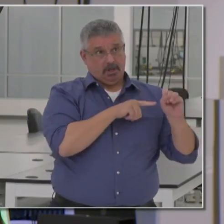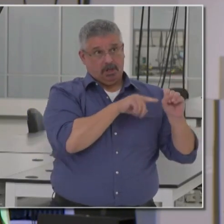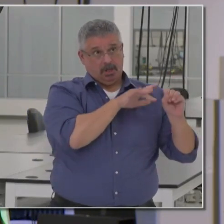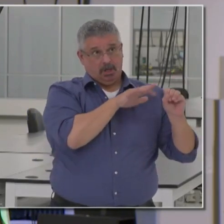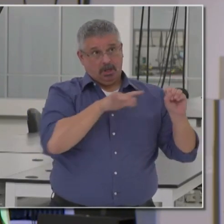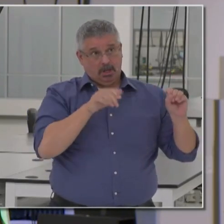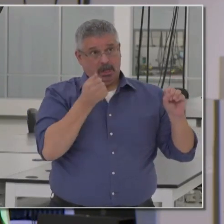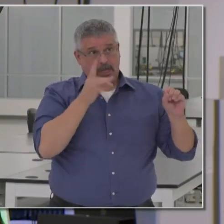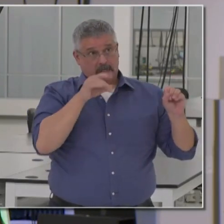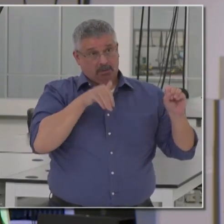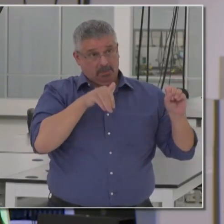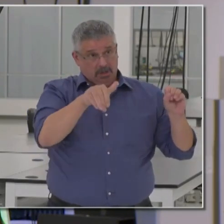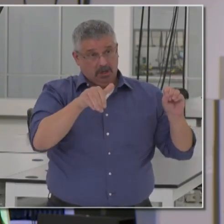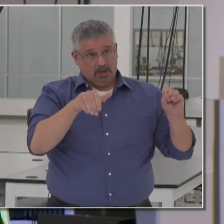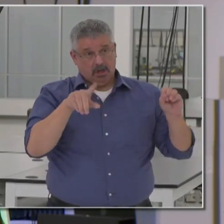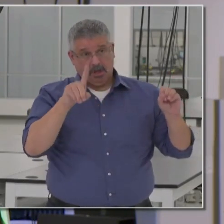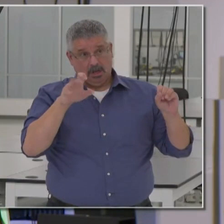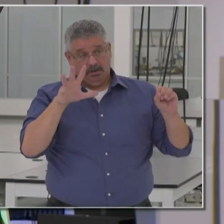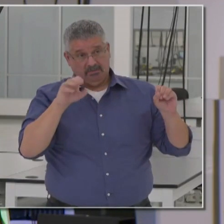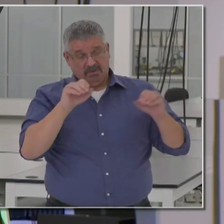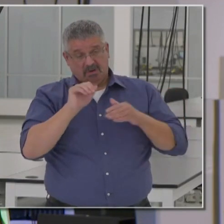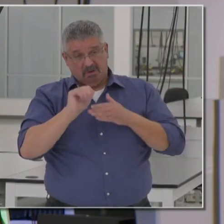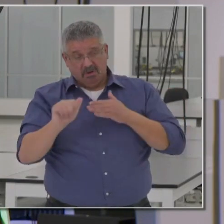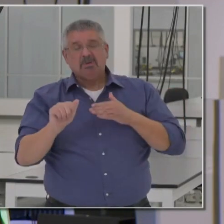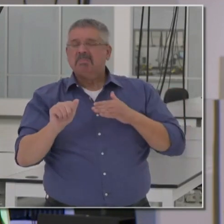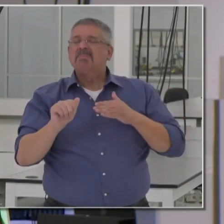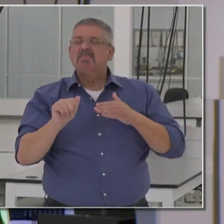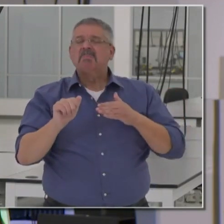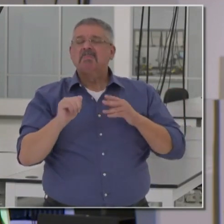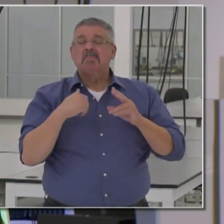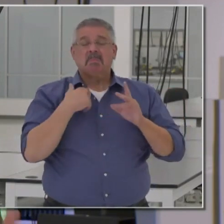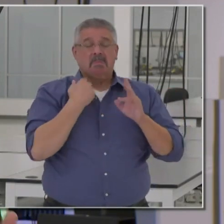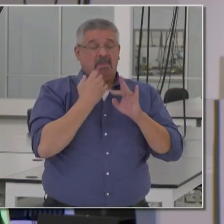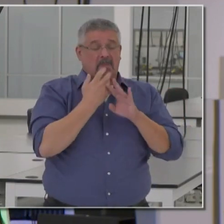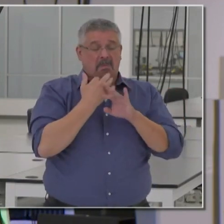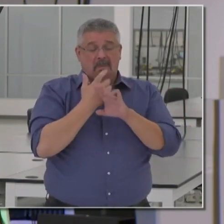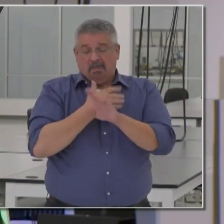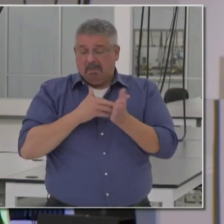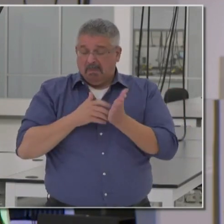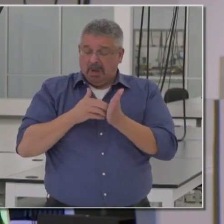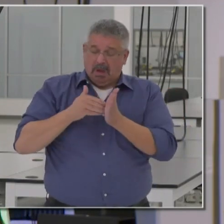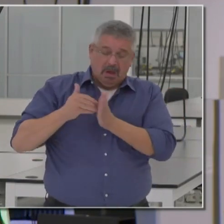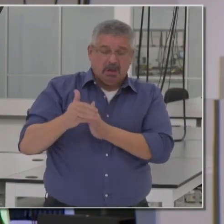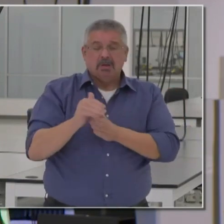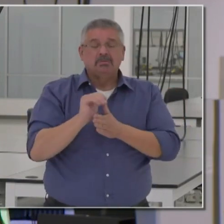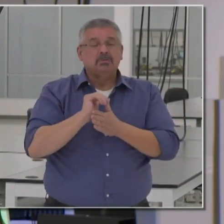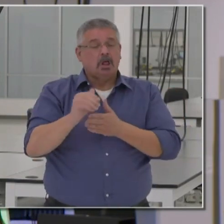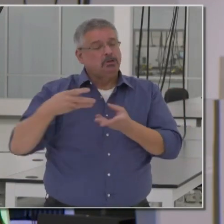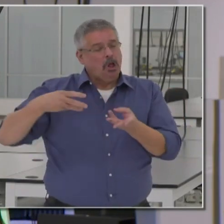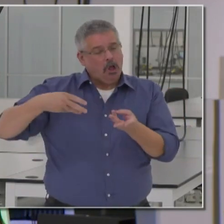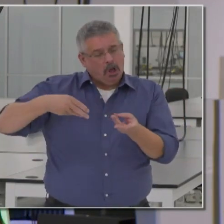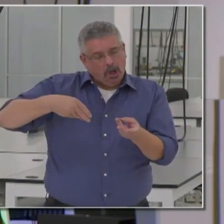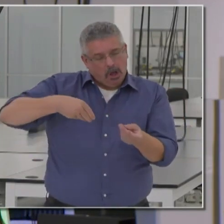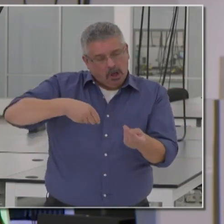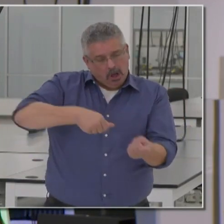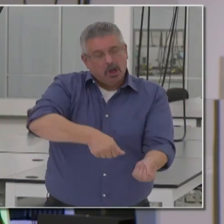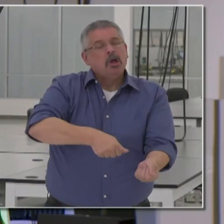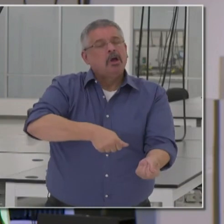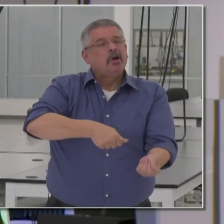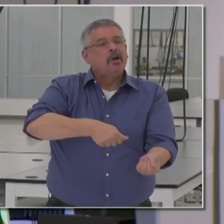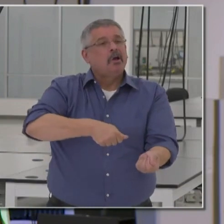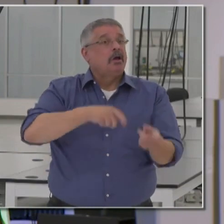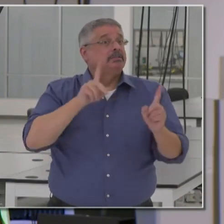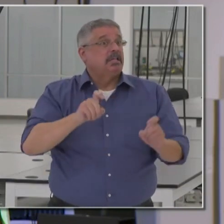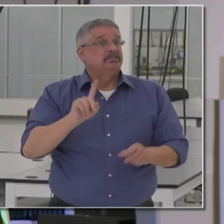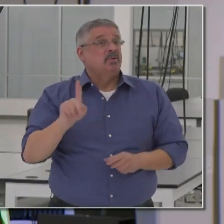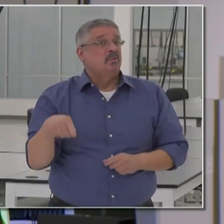over $18,150. You look at the multiples of billions of dollars that we've spent on just our